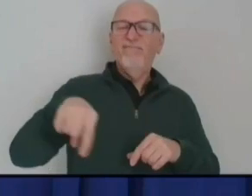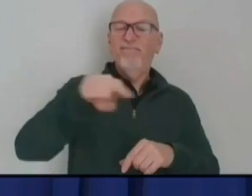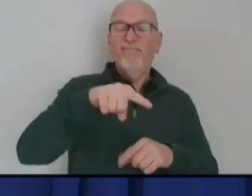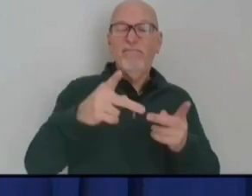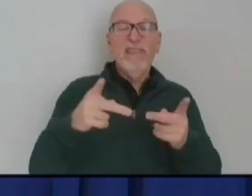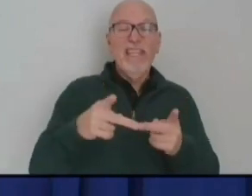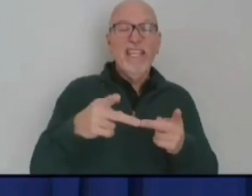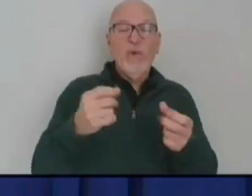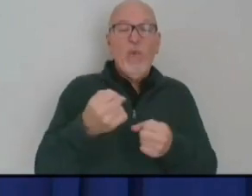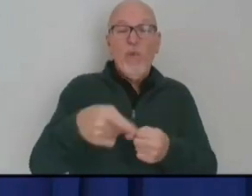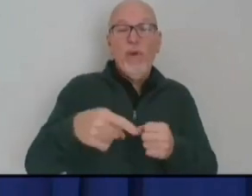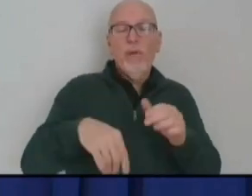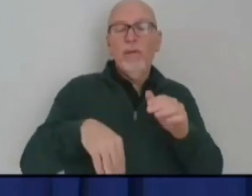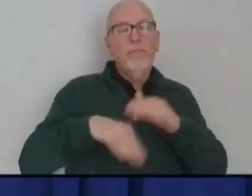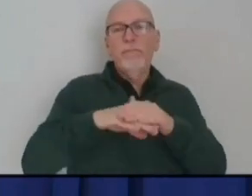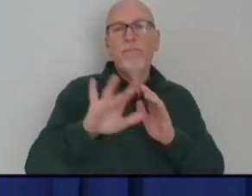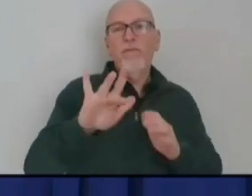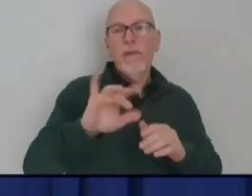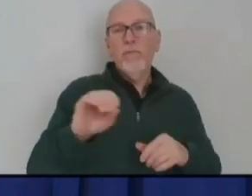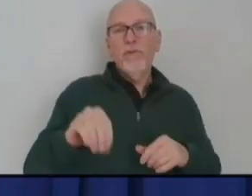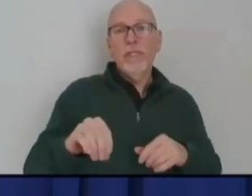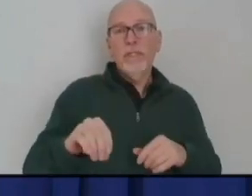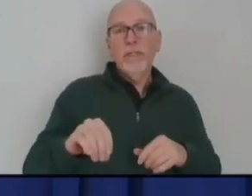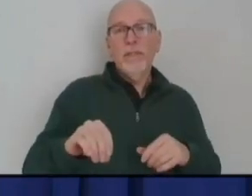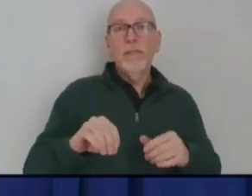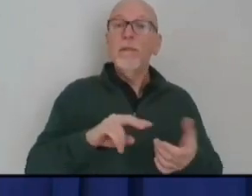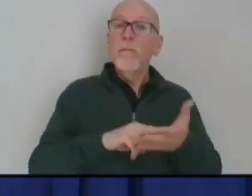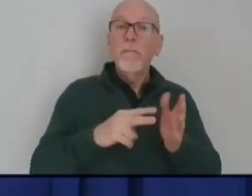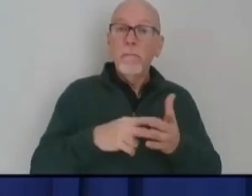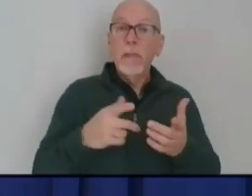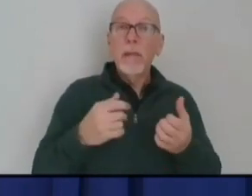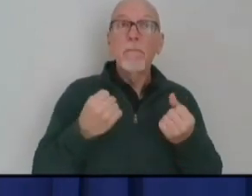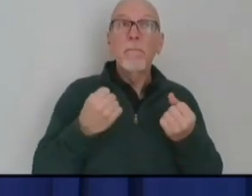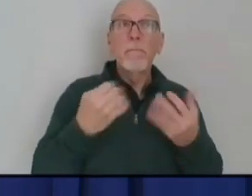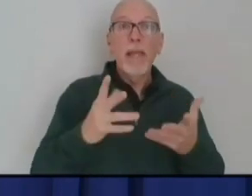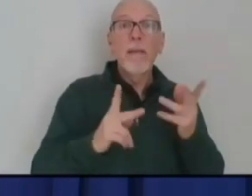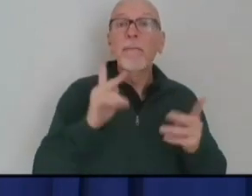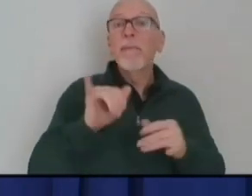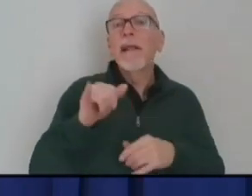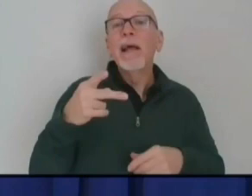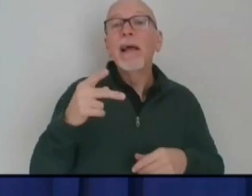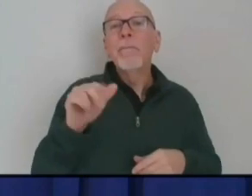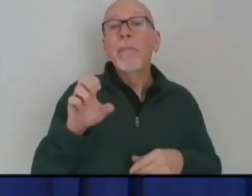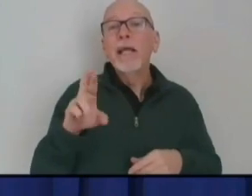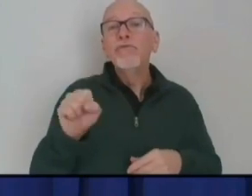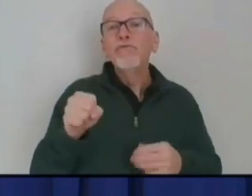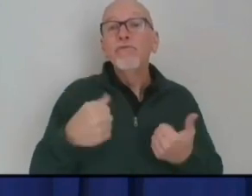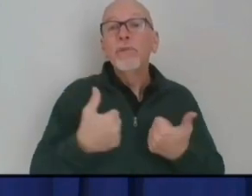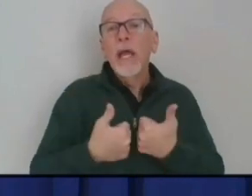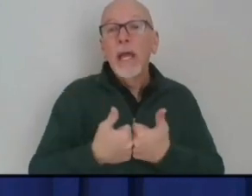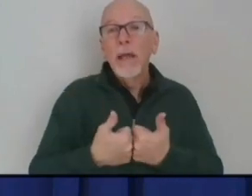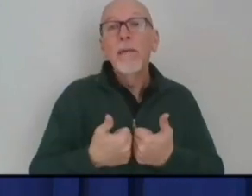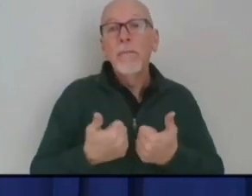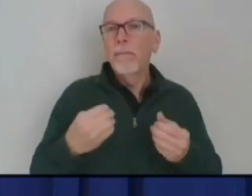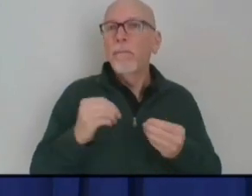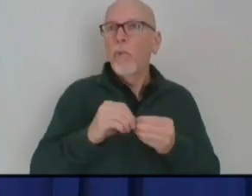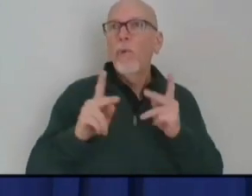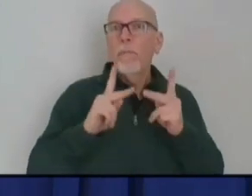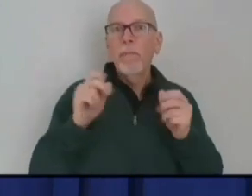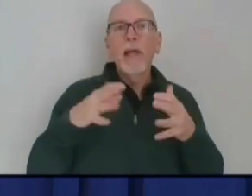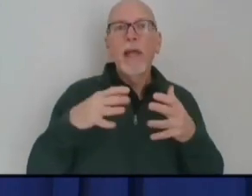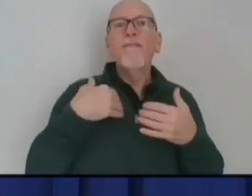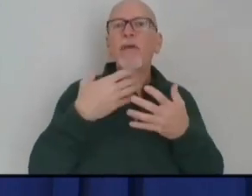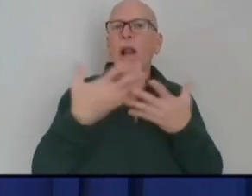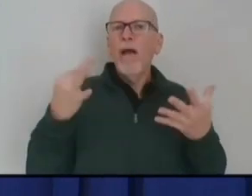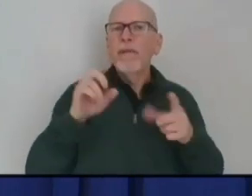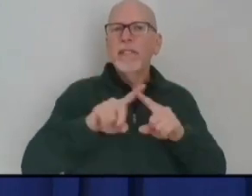hold. So, even though that can be a larger number of people in, say, the Pacers Arena, there's a lot of entrances coming in and out, a lot